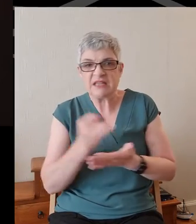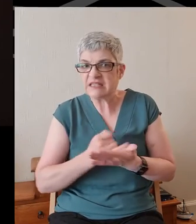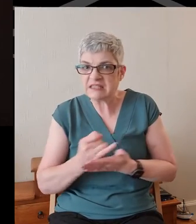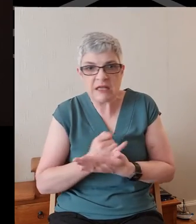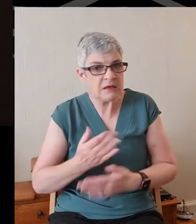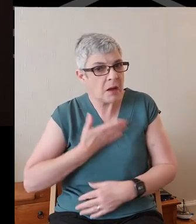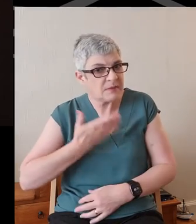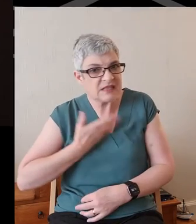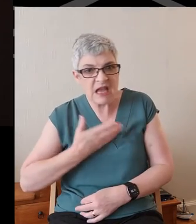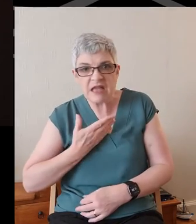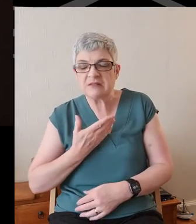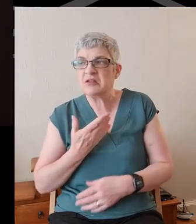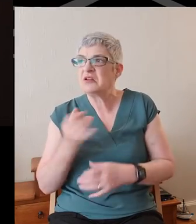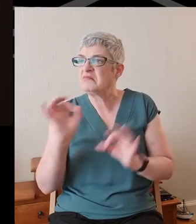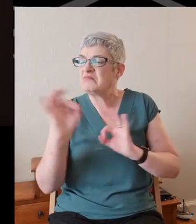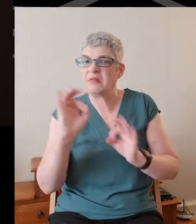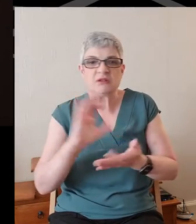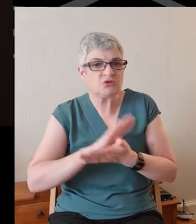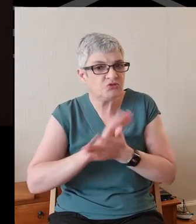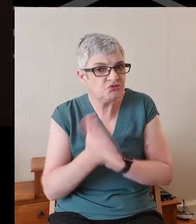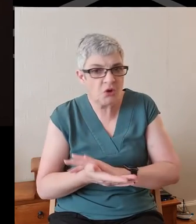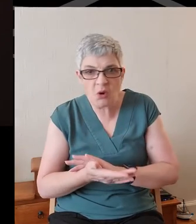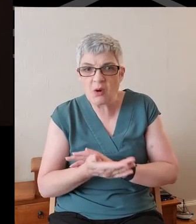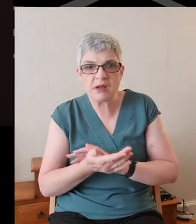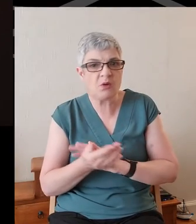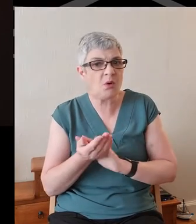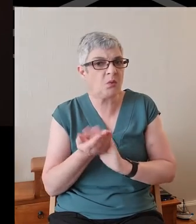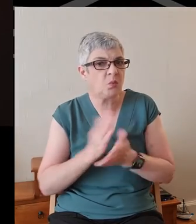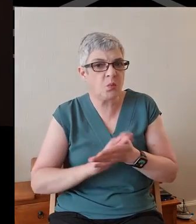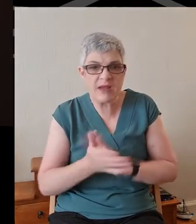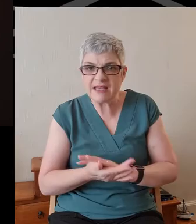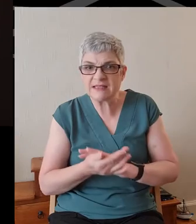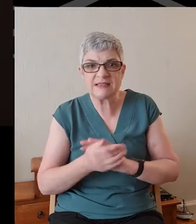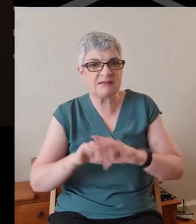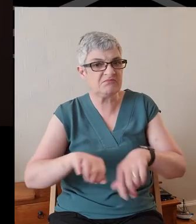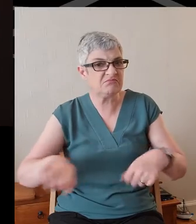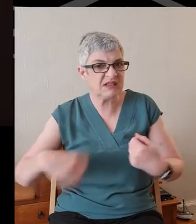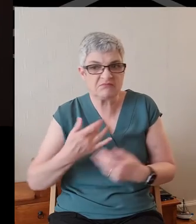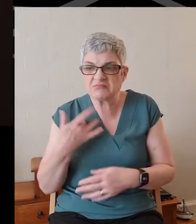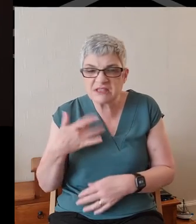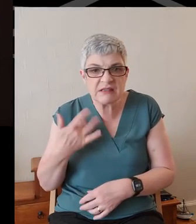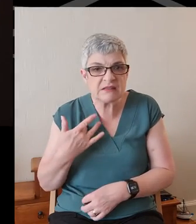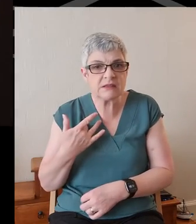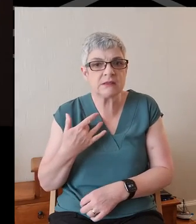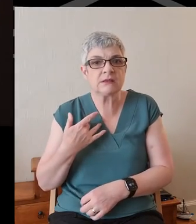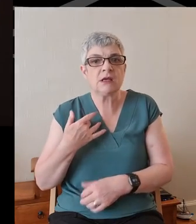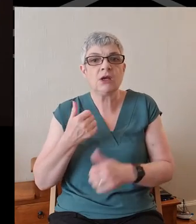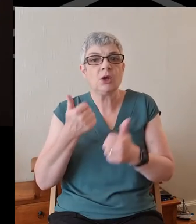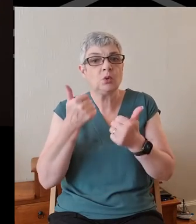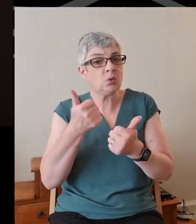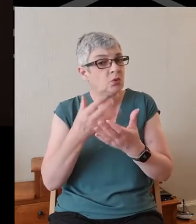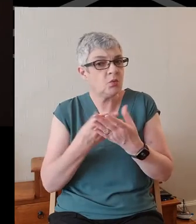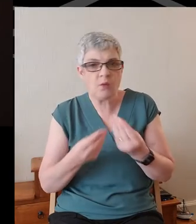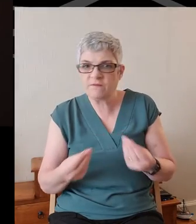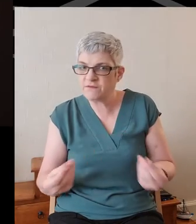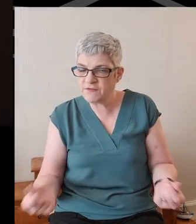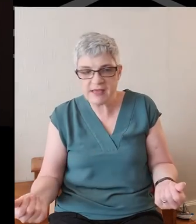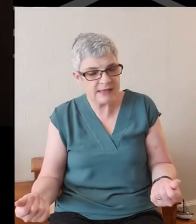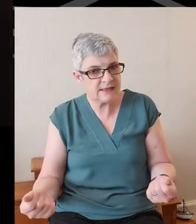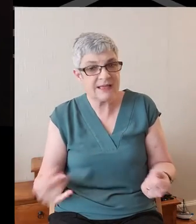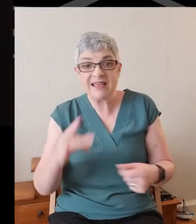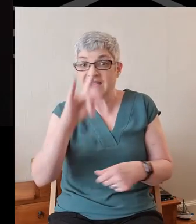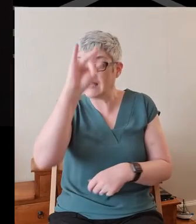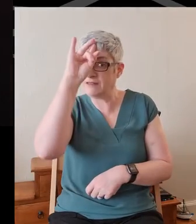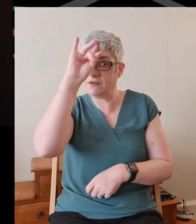nothing to destroy or ruin our existence, where no good will fade and no